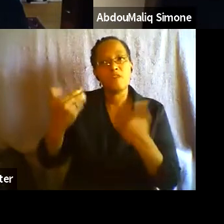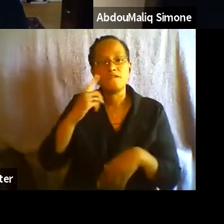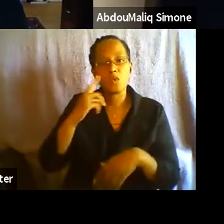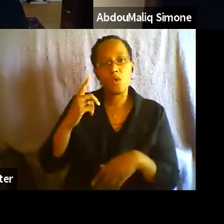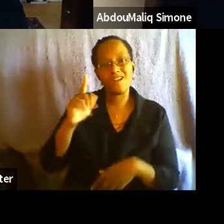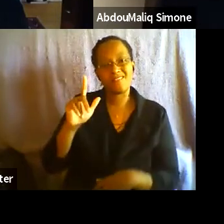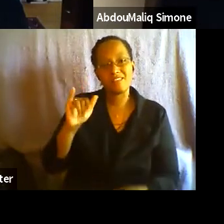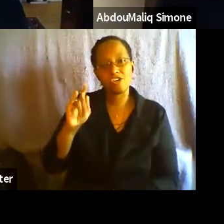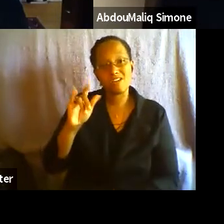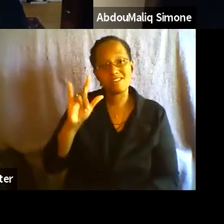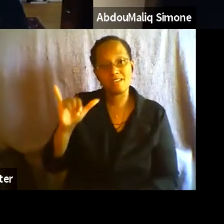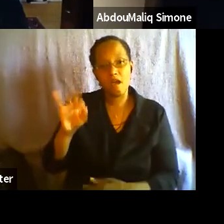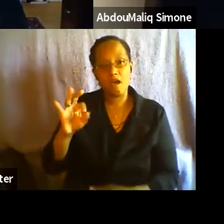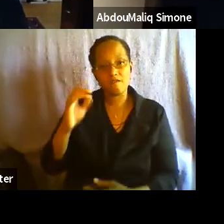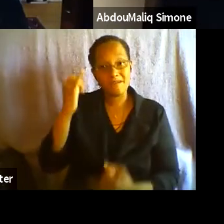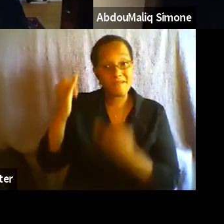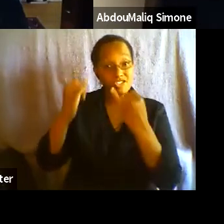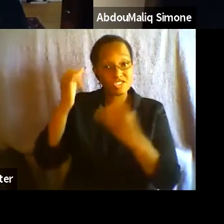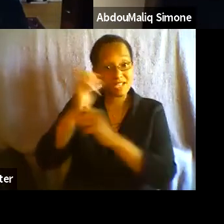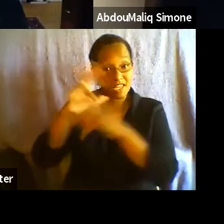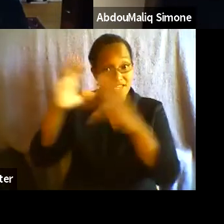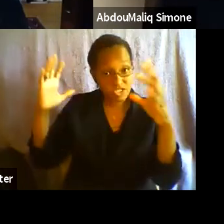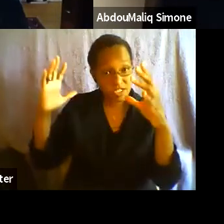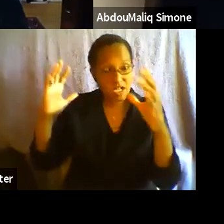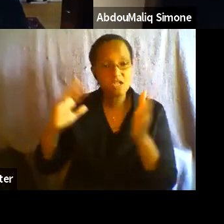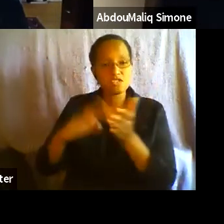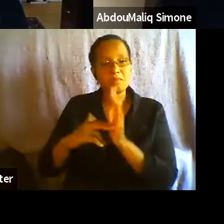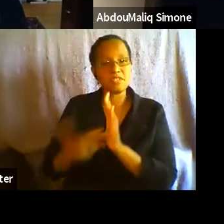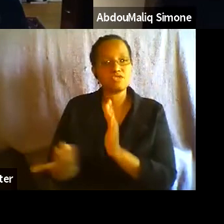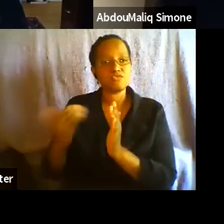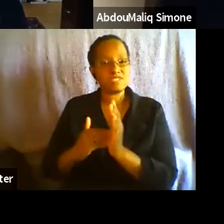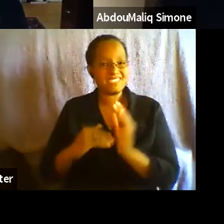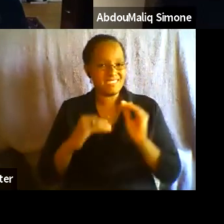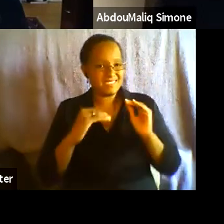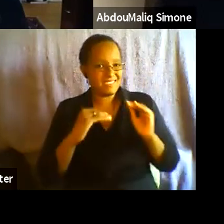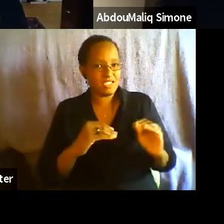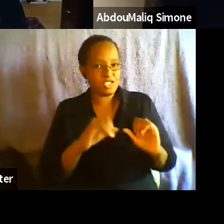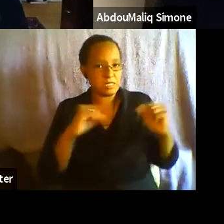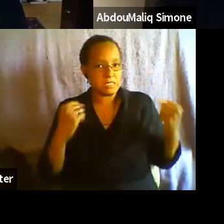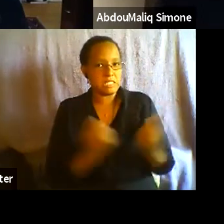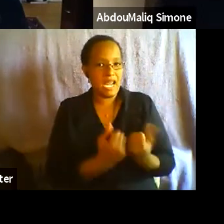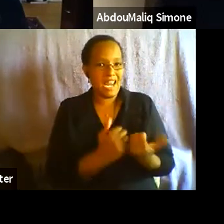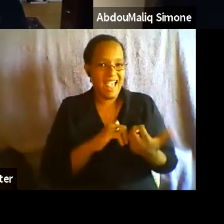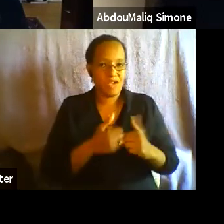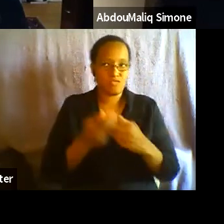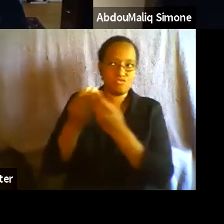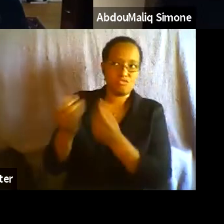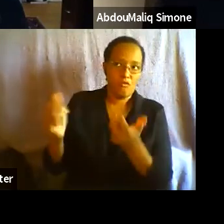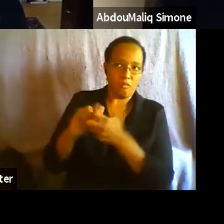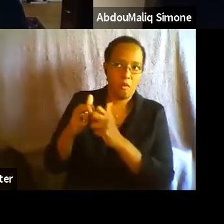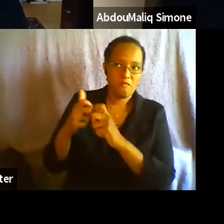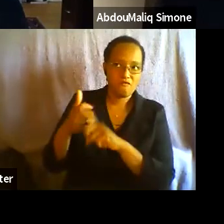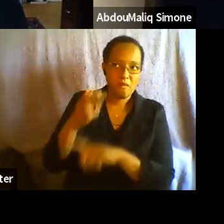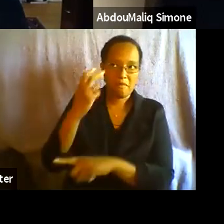of society to meet the challenges posed by global and cognitive capitalism. And for a quote, consuming of our